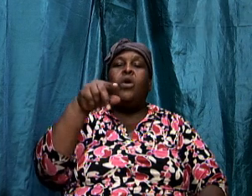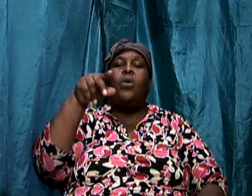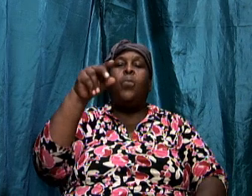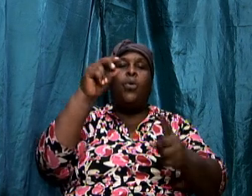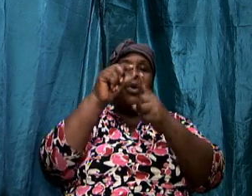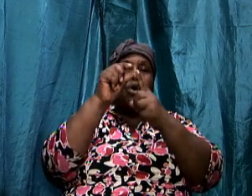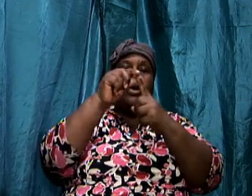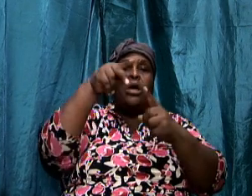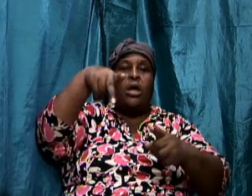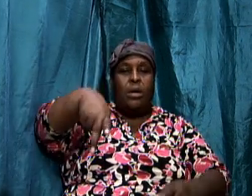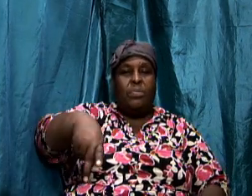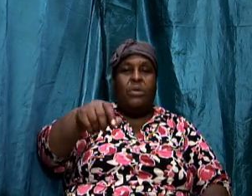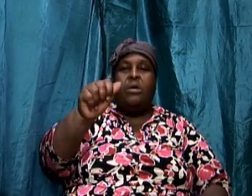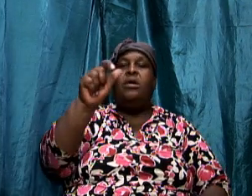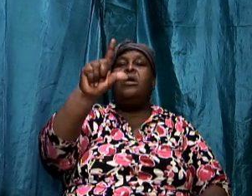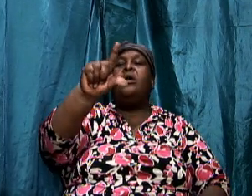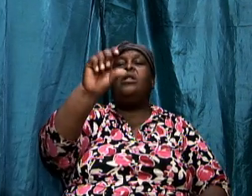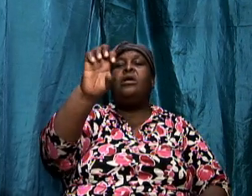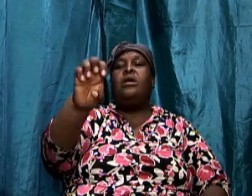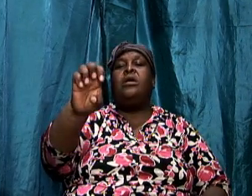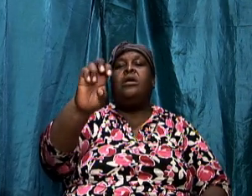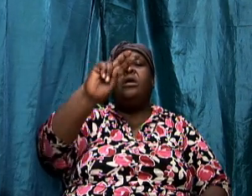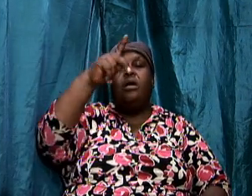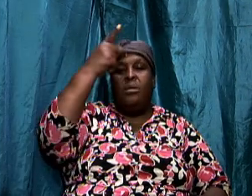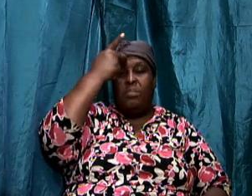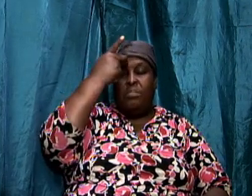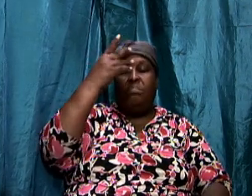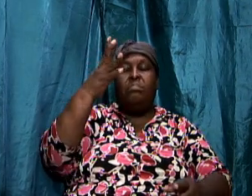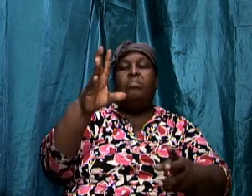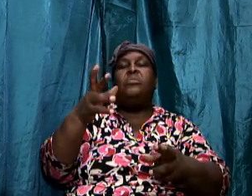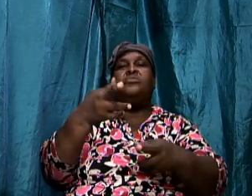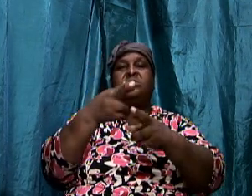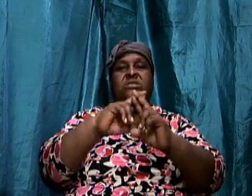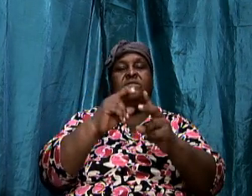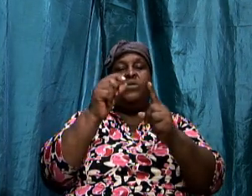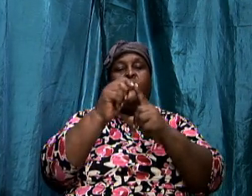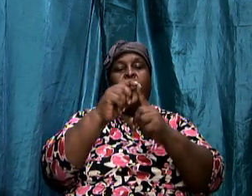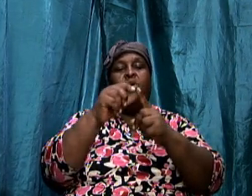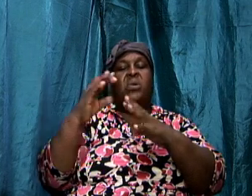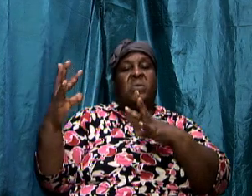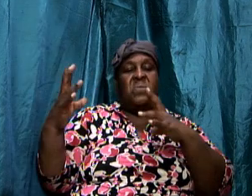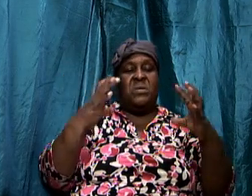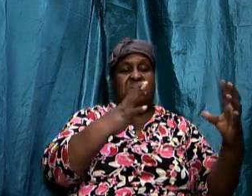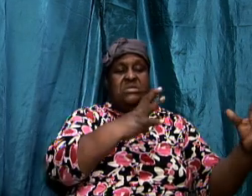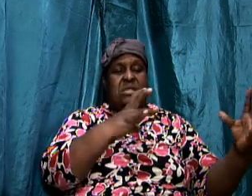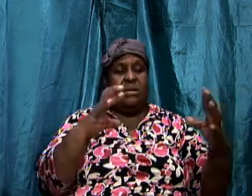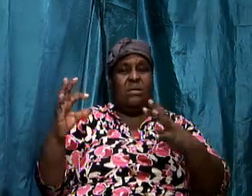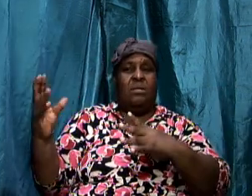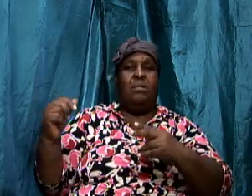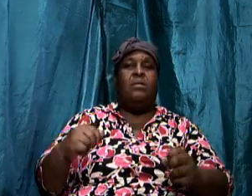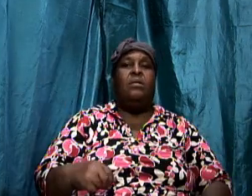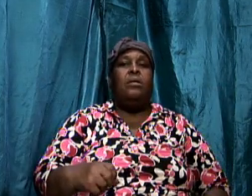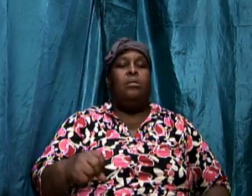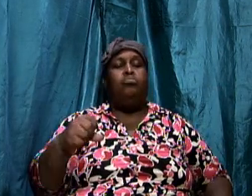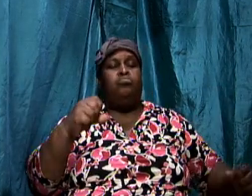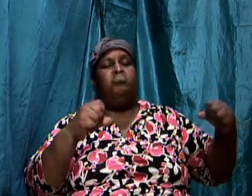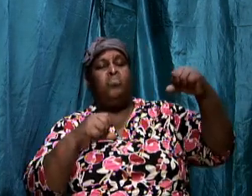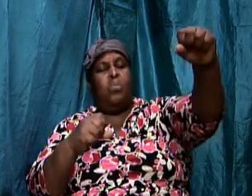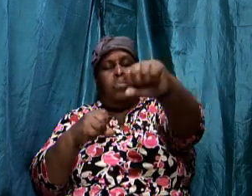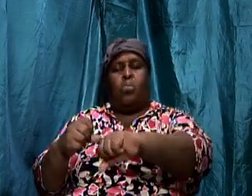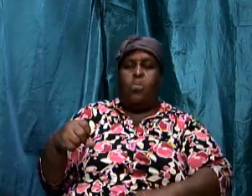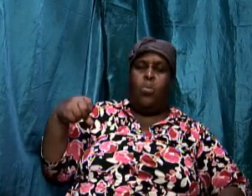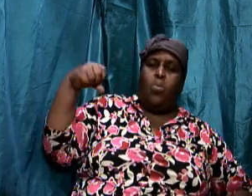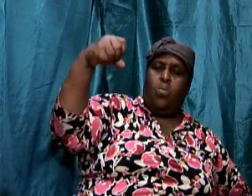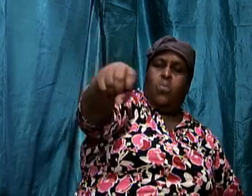same greek word that paul got the word wrestling no boxing was one of the three sports